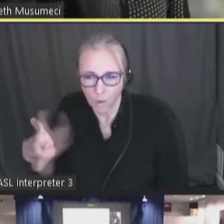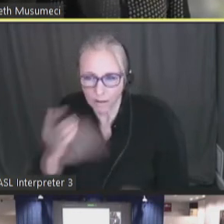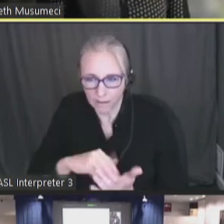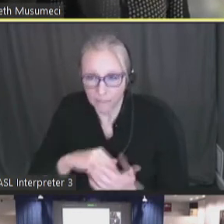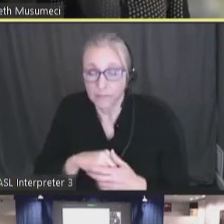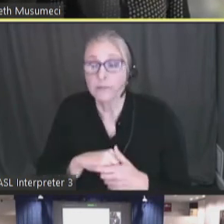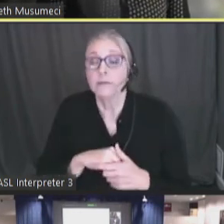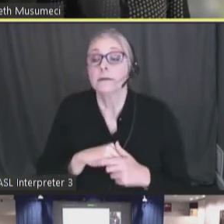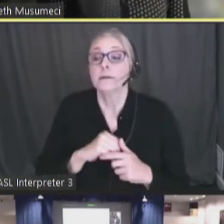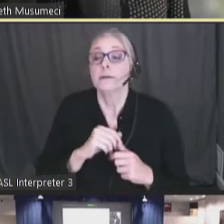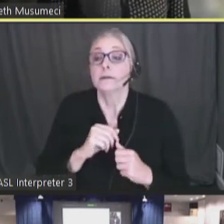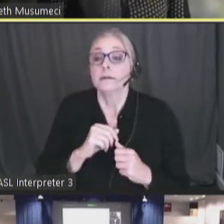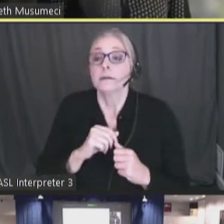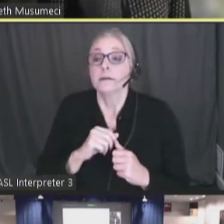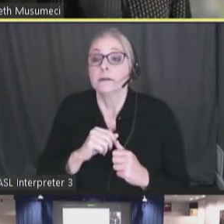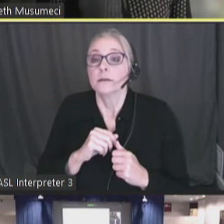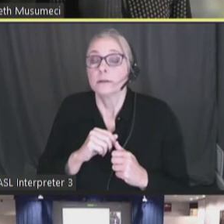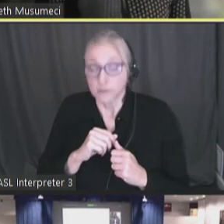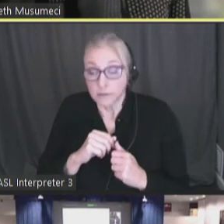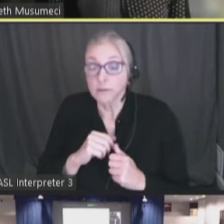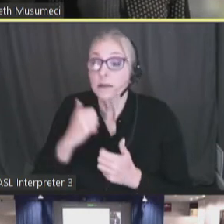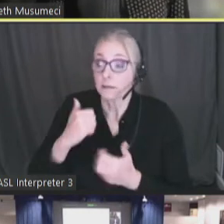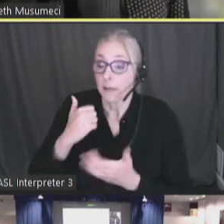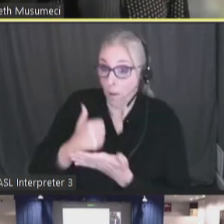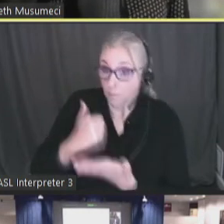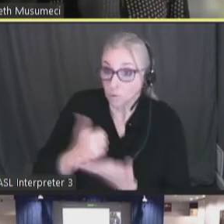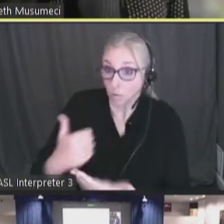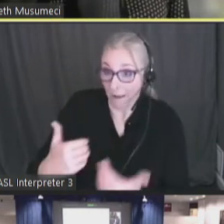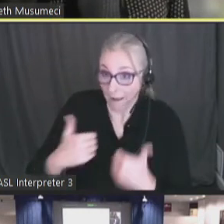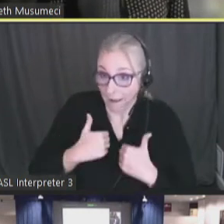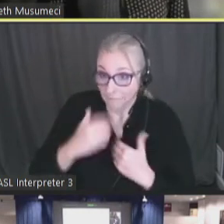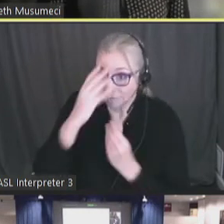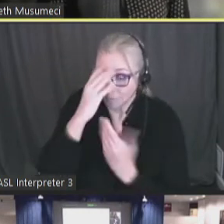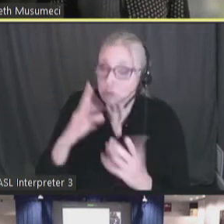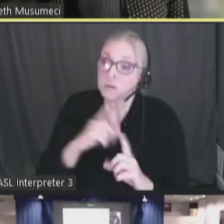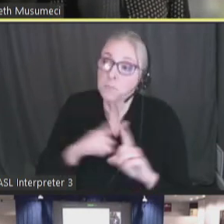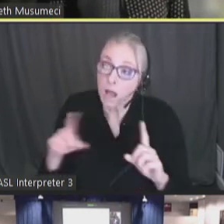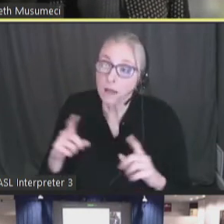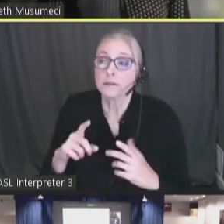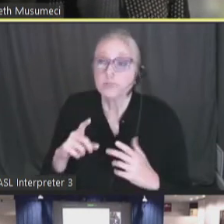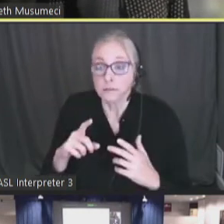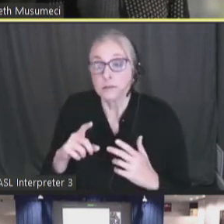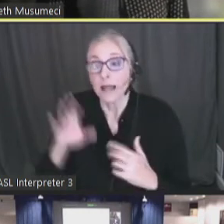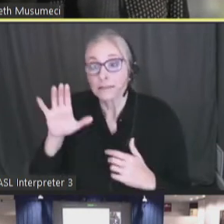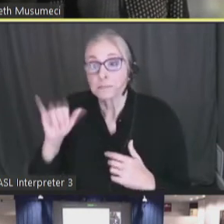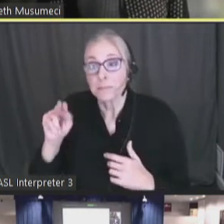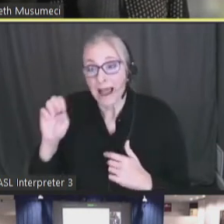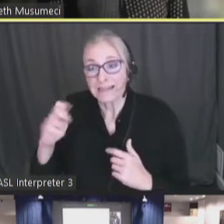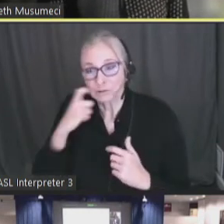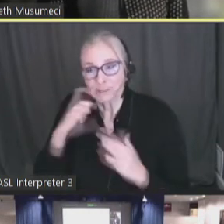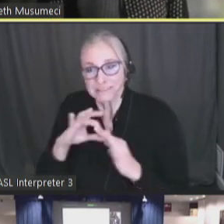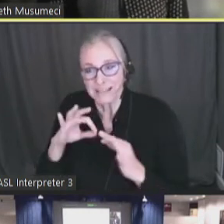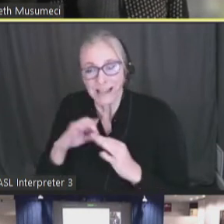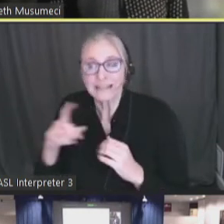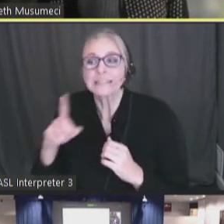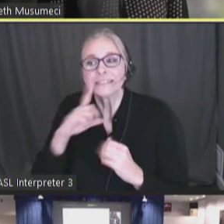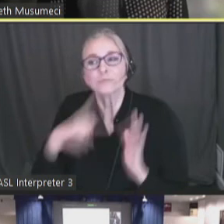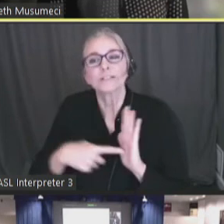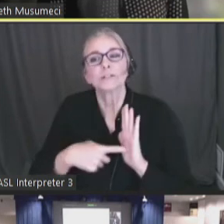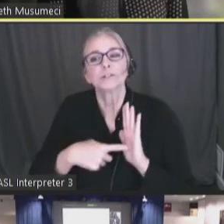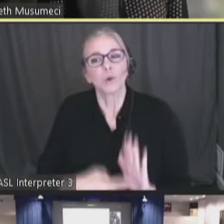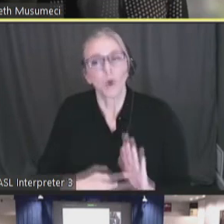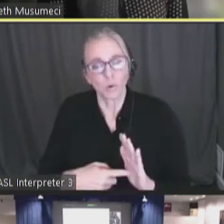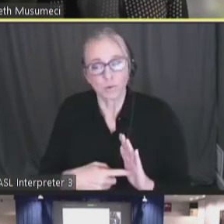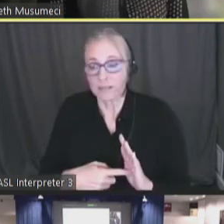So, it's, you know, useful to have this information available. But as Bonnie was just saying, you know, it is illustrating that